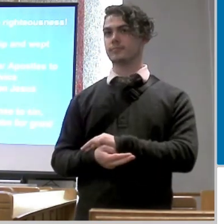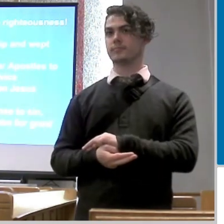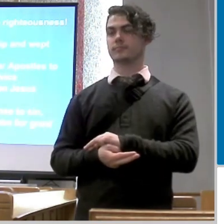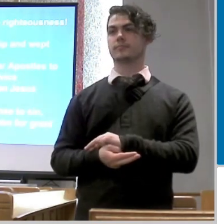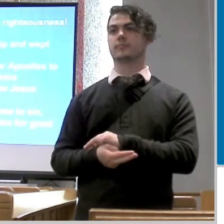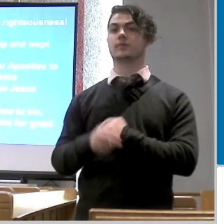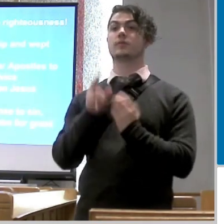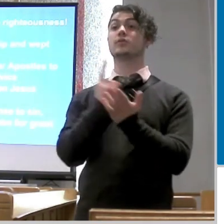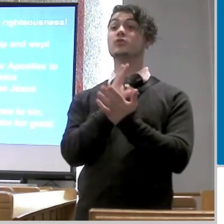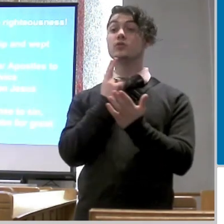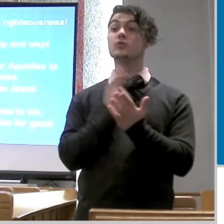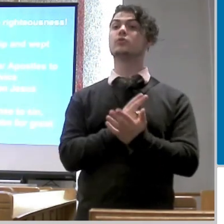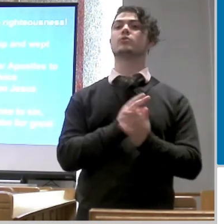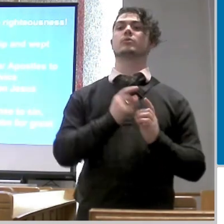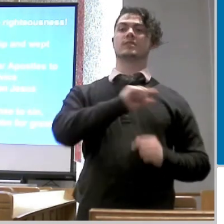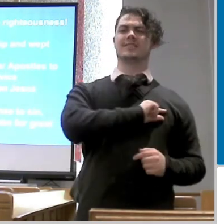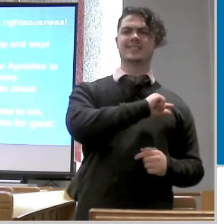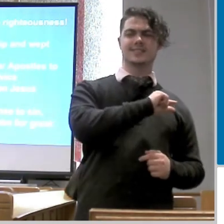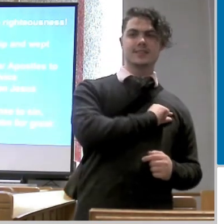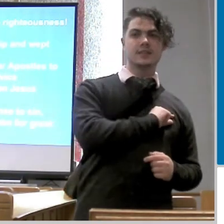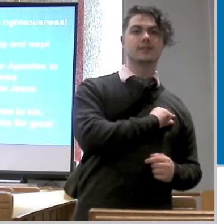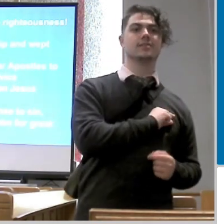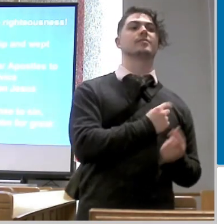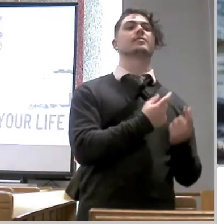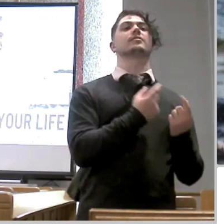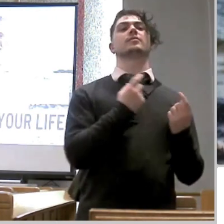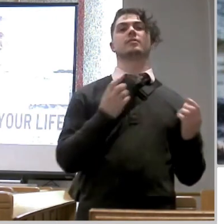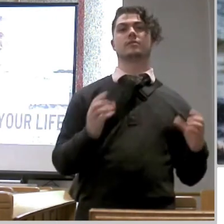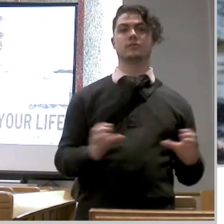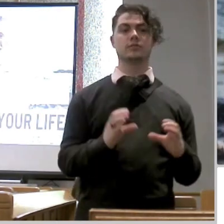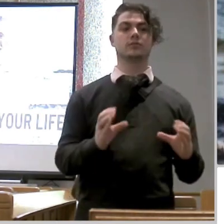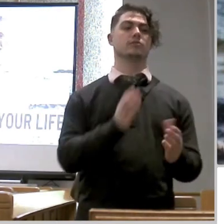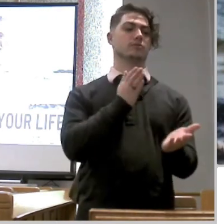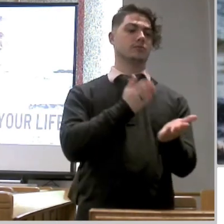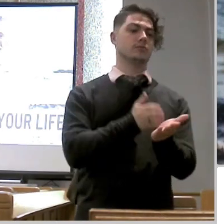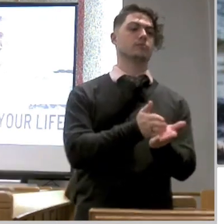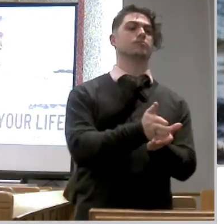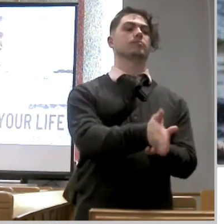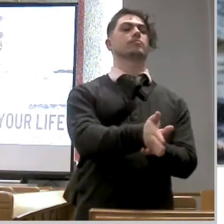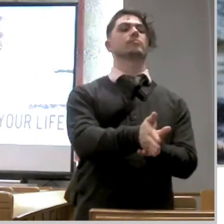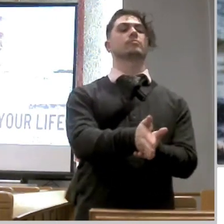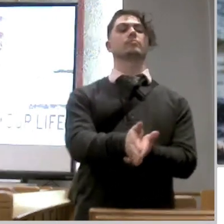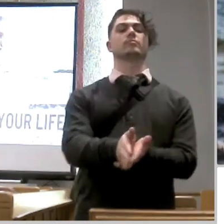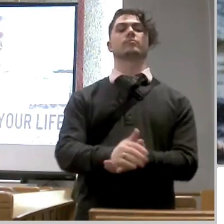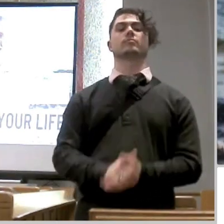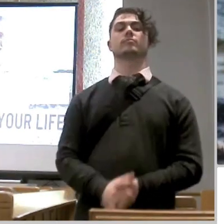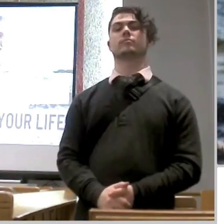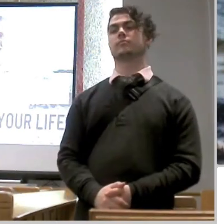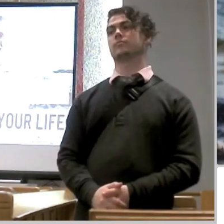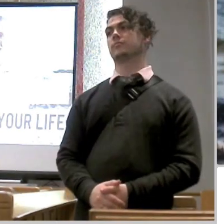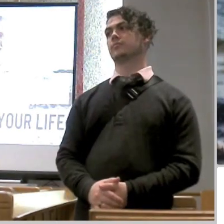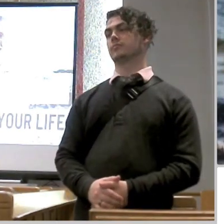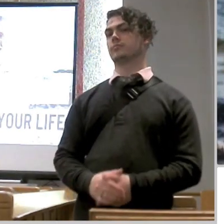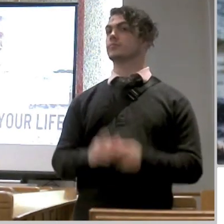but use it and do the right thing with it so that you can be a glory to god and so really quickly we're just going to cover four things on how we can